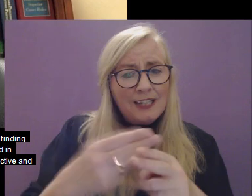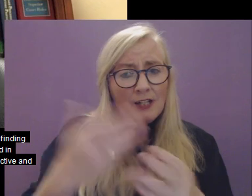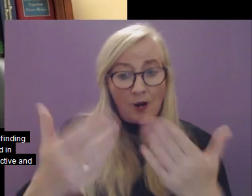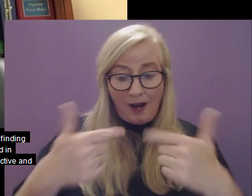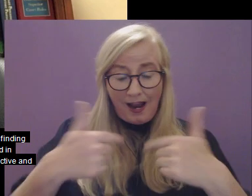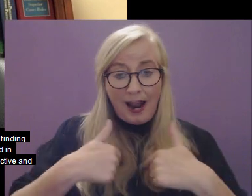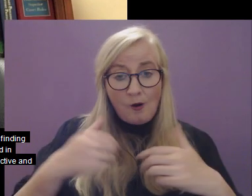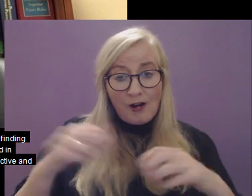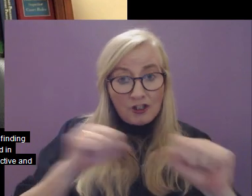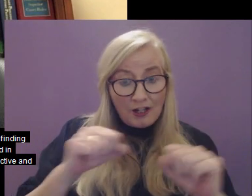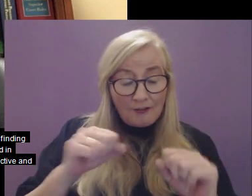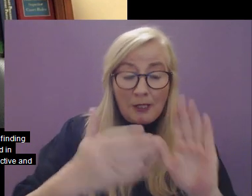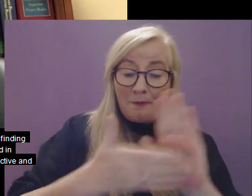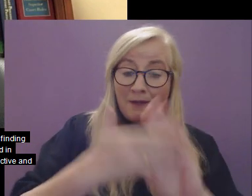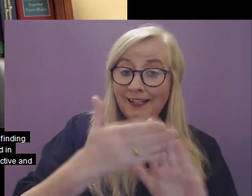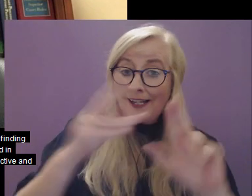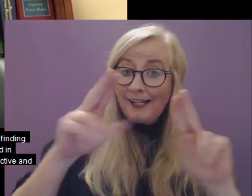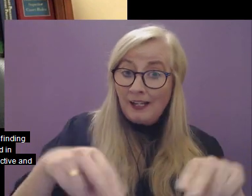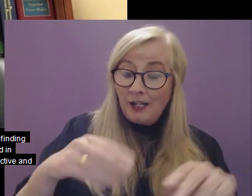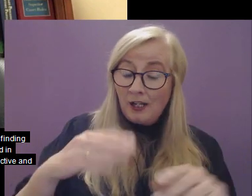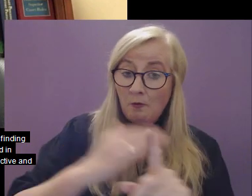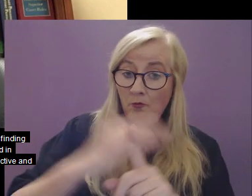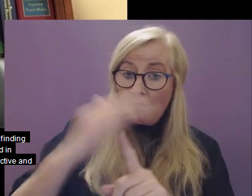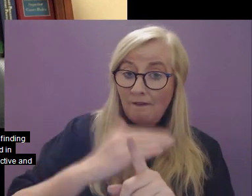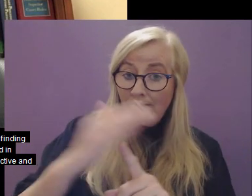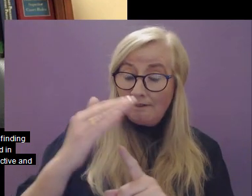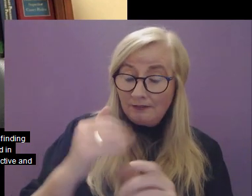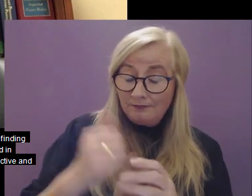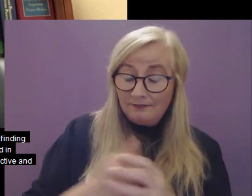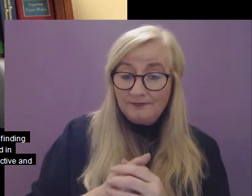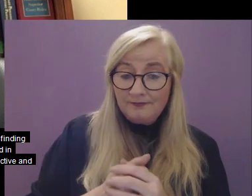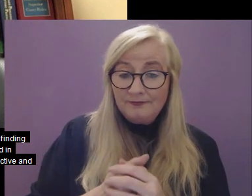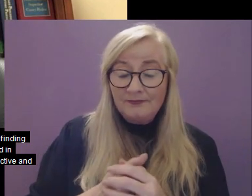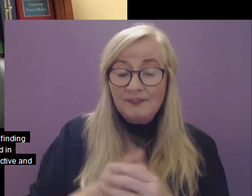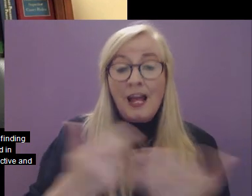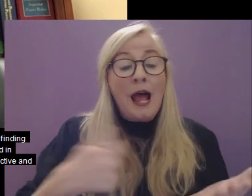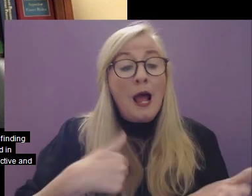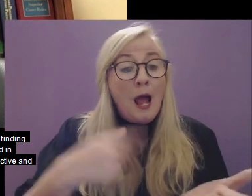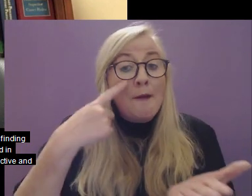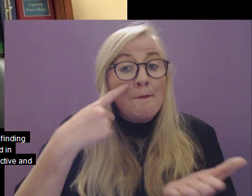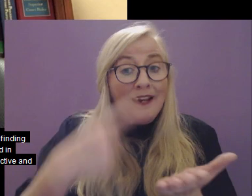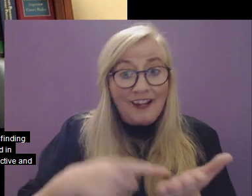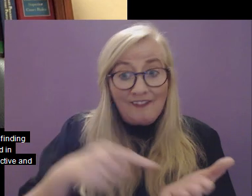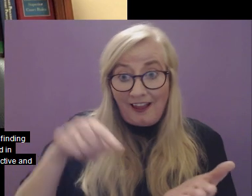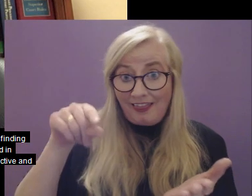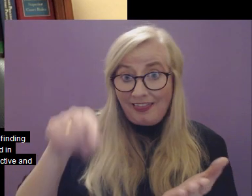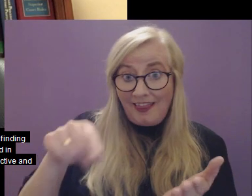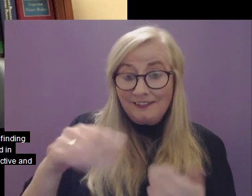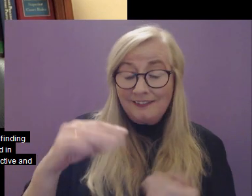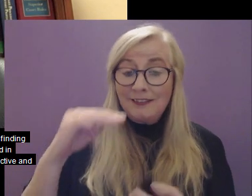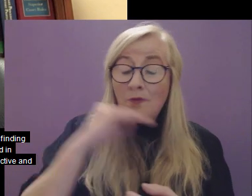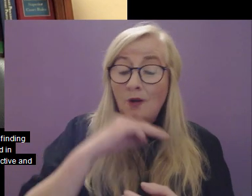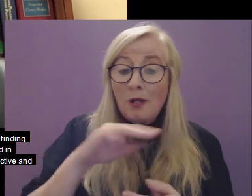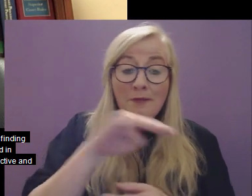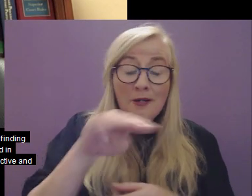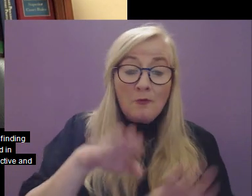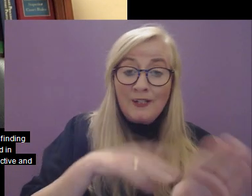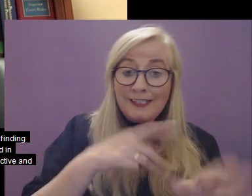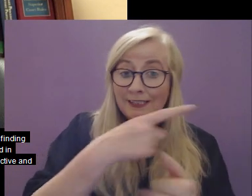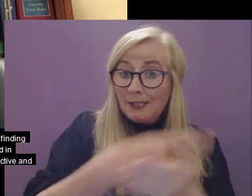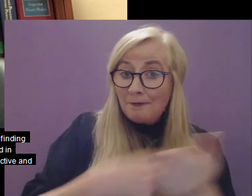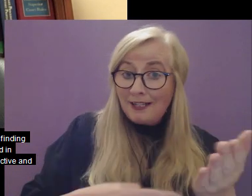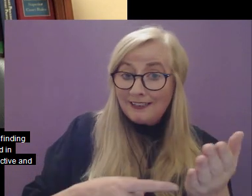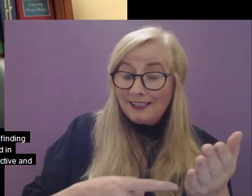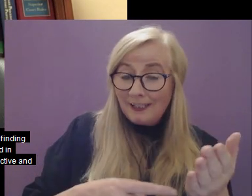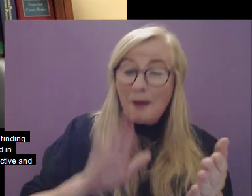out how our services and buildings could be improved to better meet their needs. And I believe it is essential that persons with